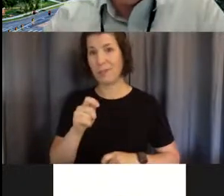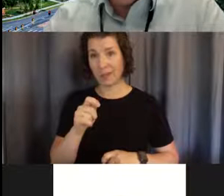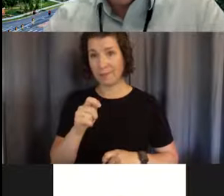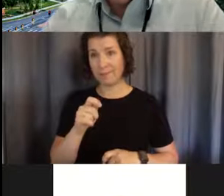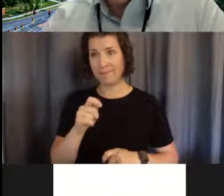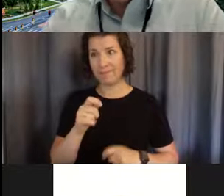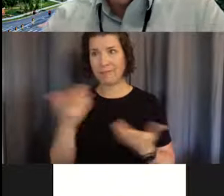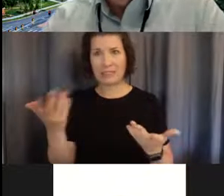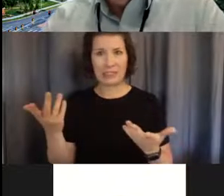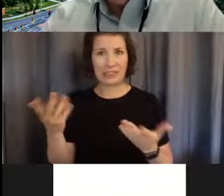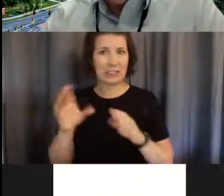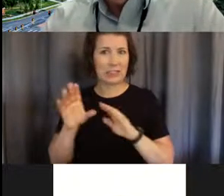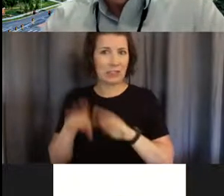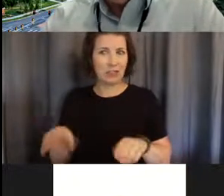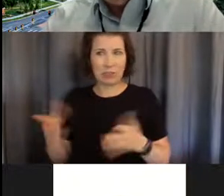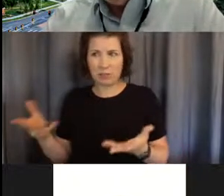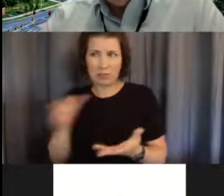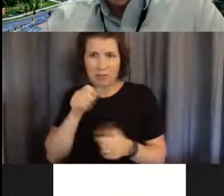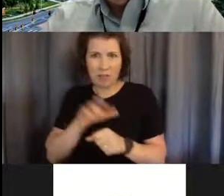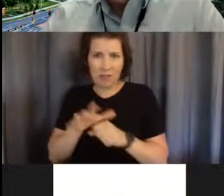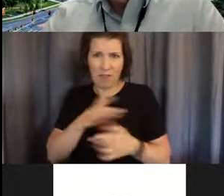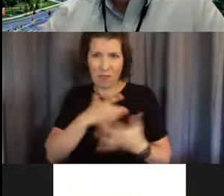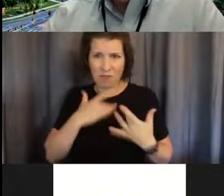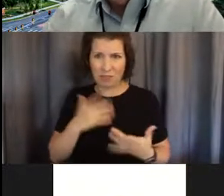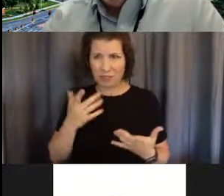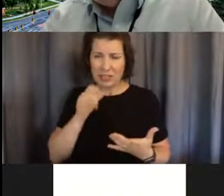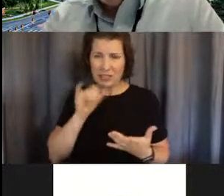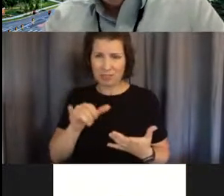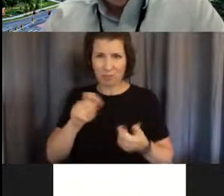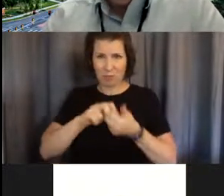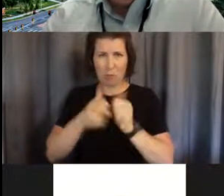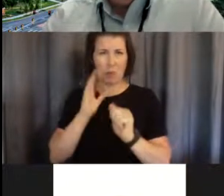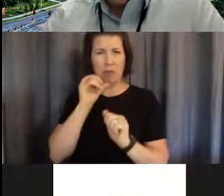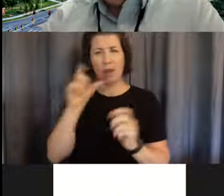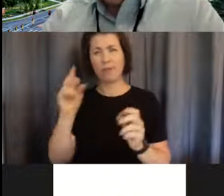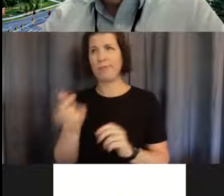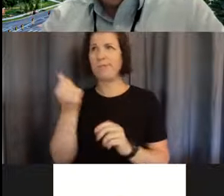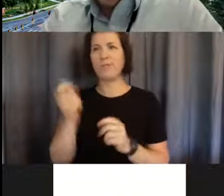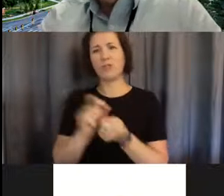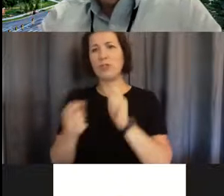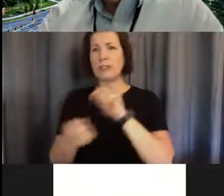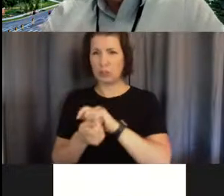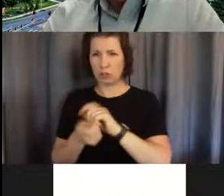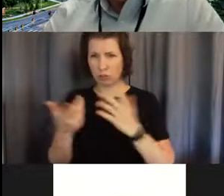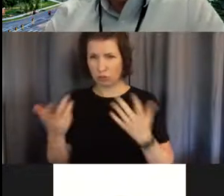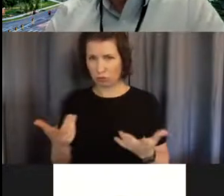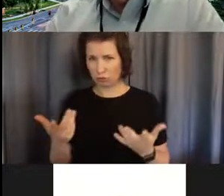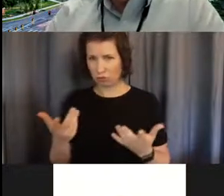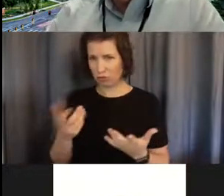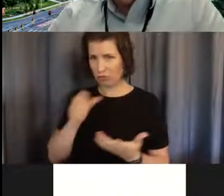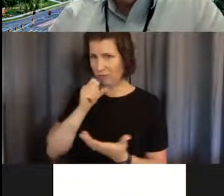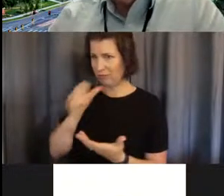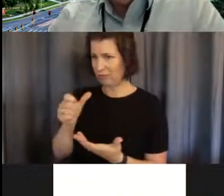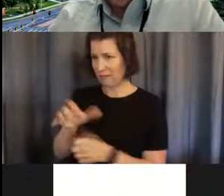going to change just because there's not enough source of hearts for